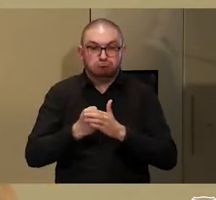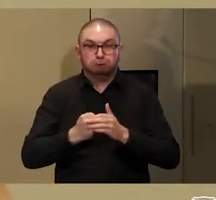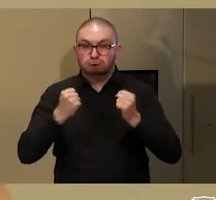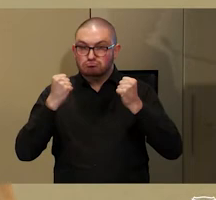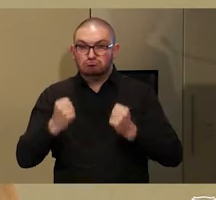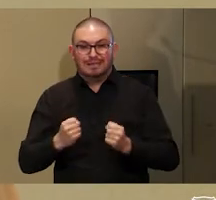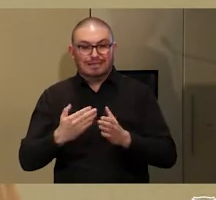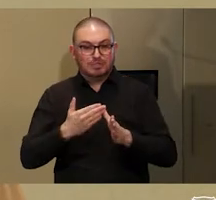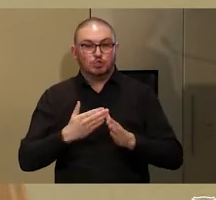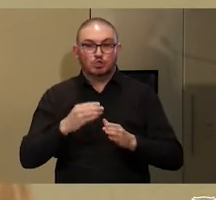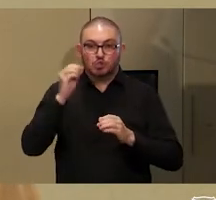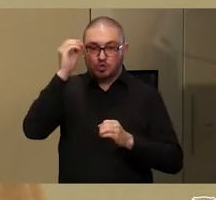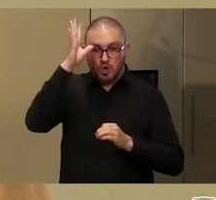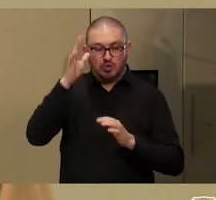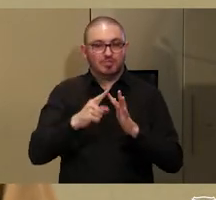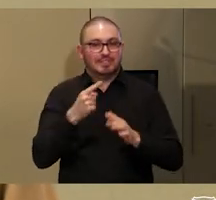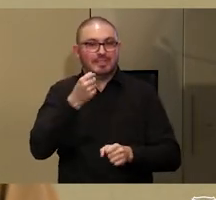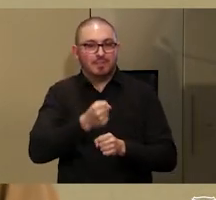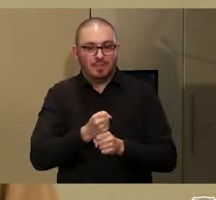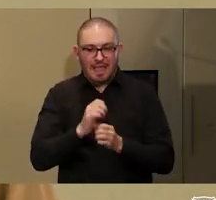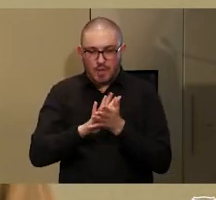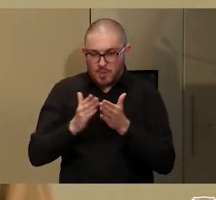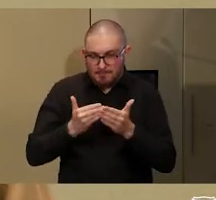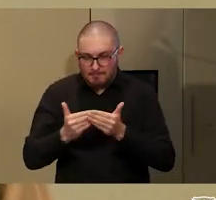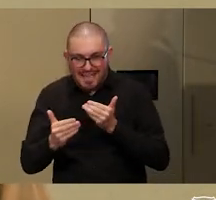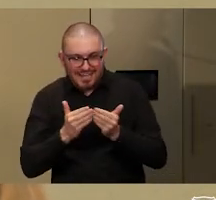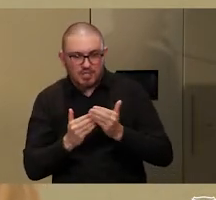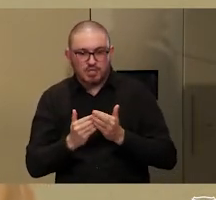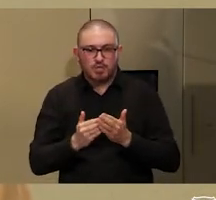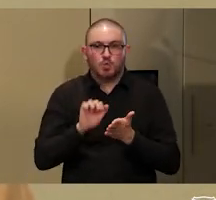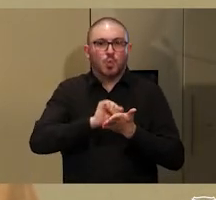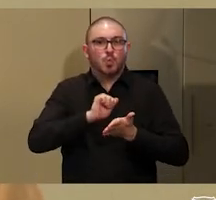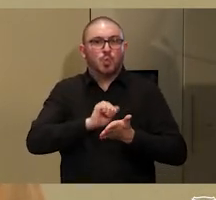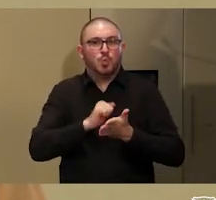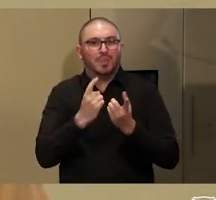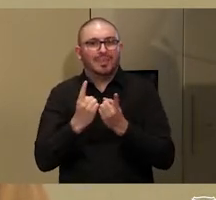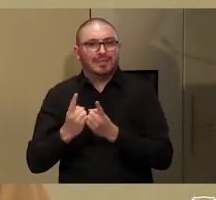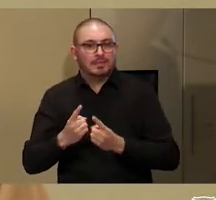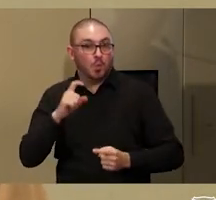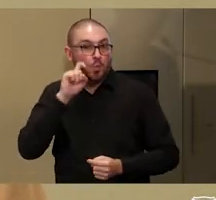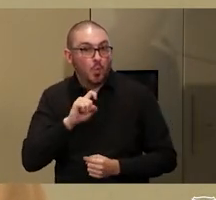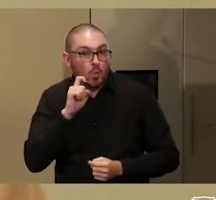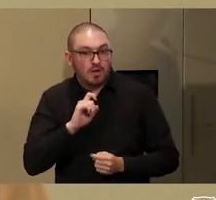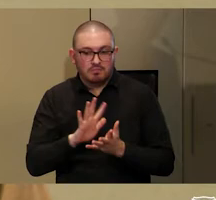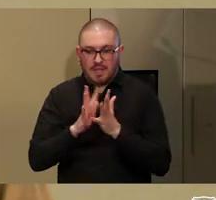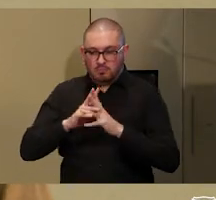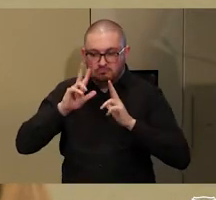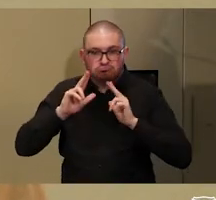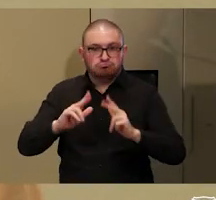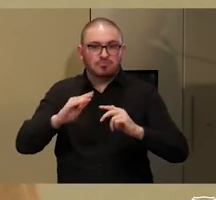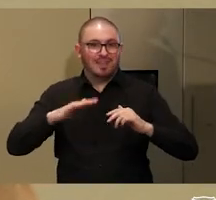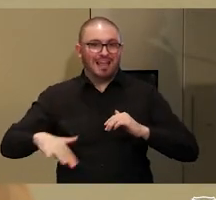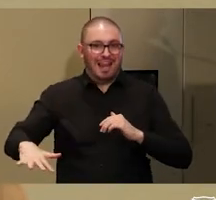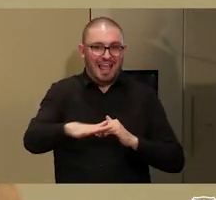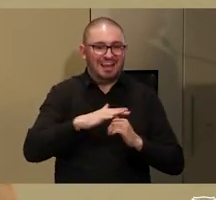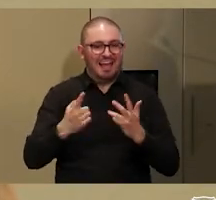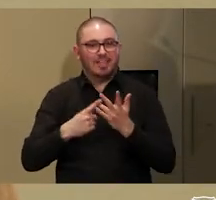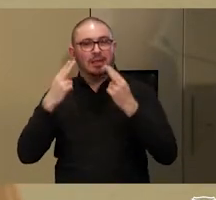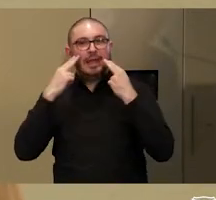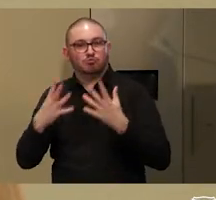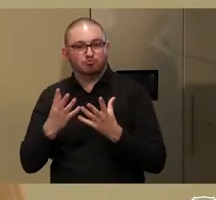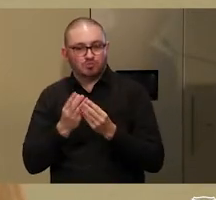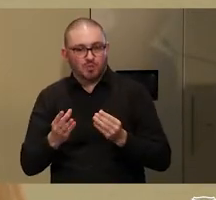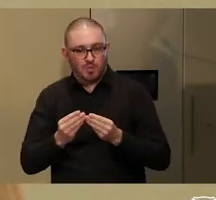understandings of how to manage scarce resources like water and how to look after the land and other natural resources in a